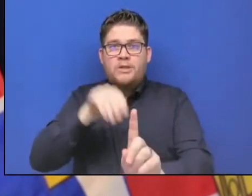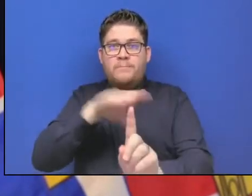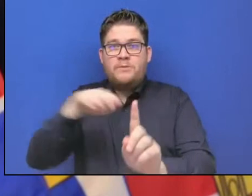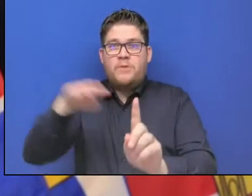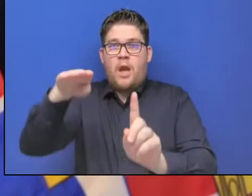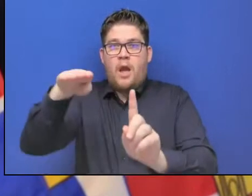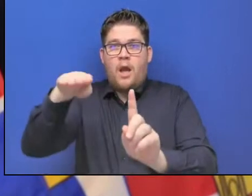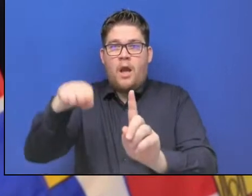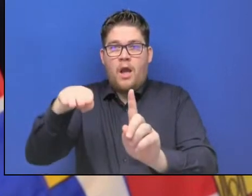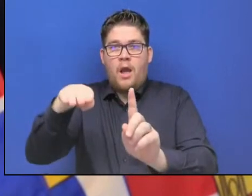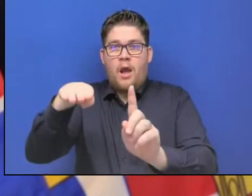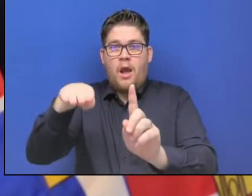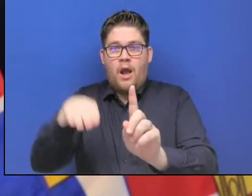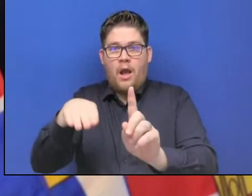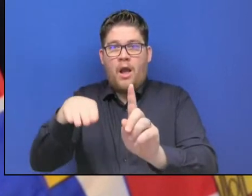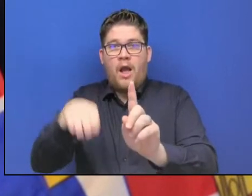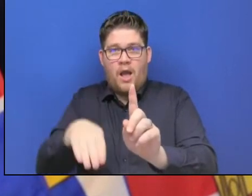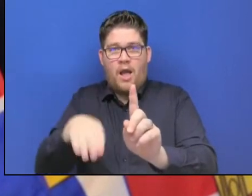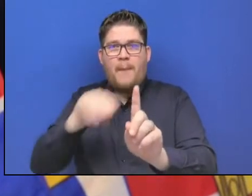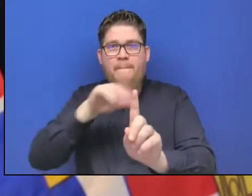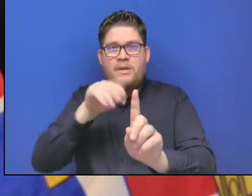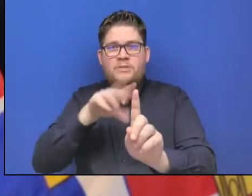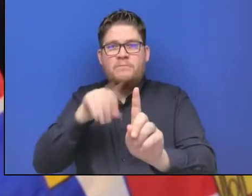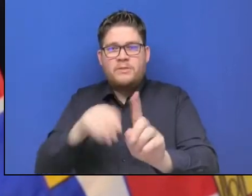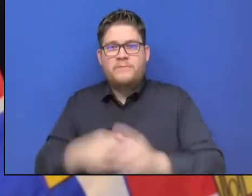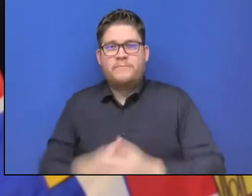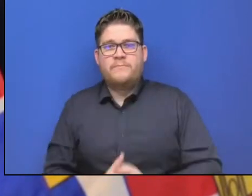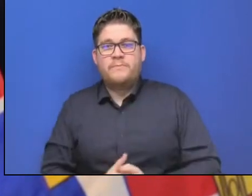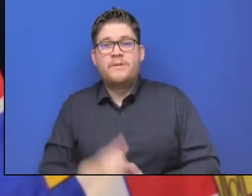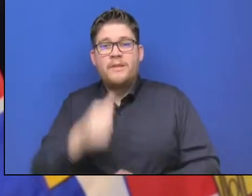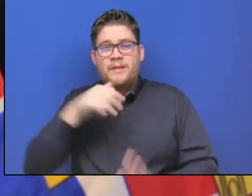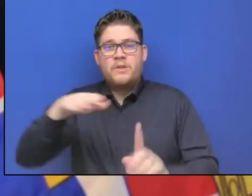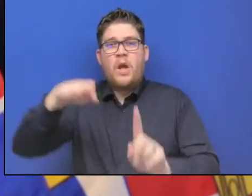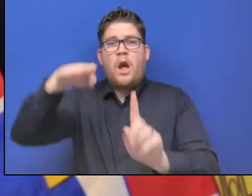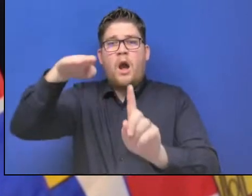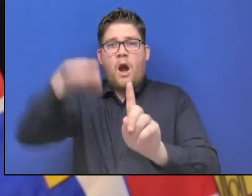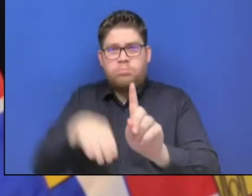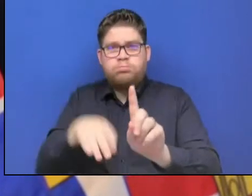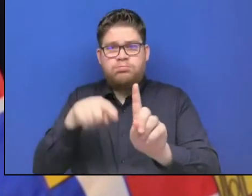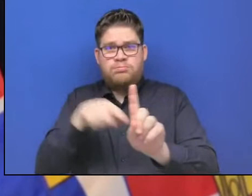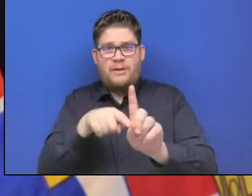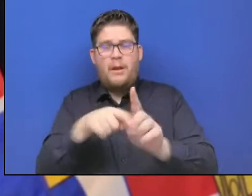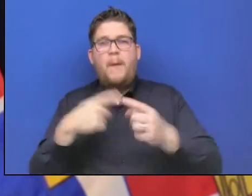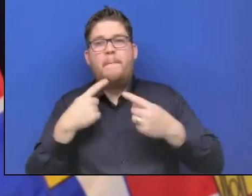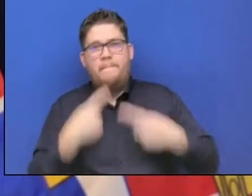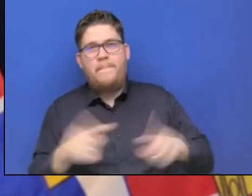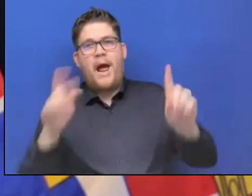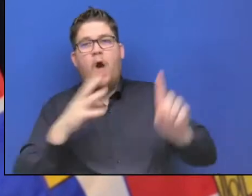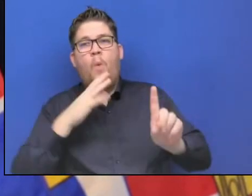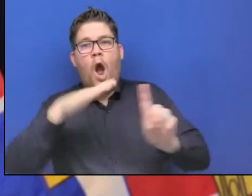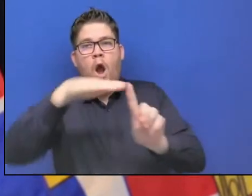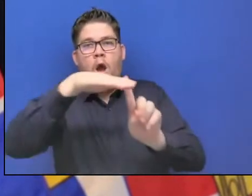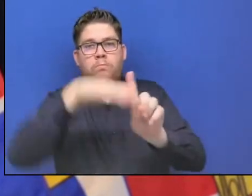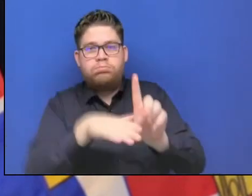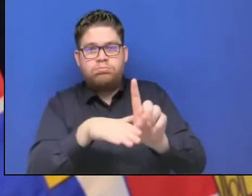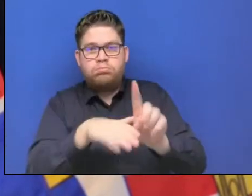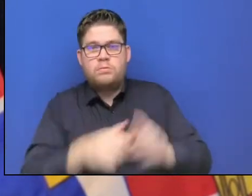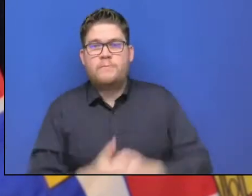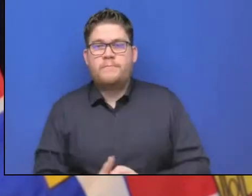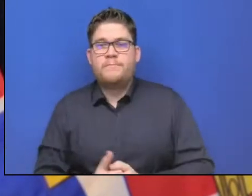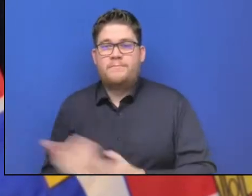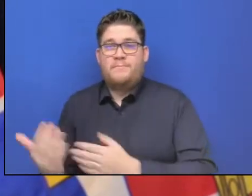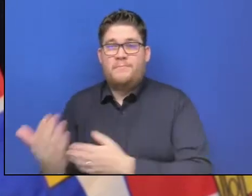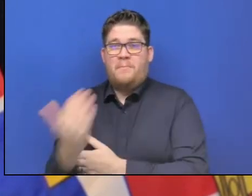fire hydrant and all the water had receded around. But he sent me a picture this morning. And